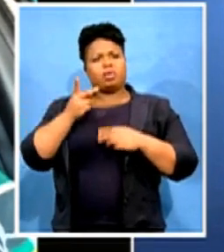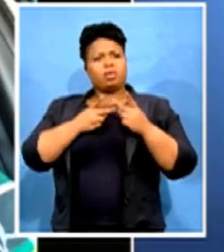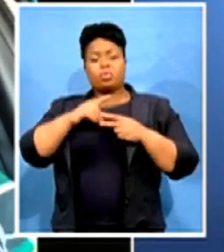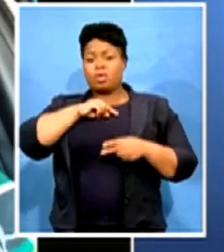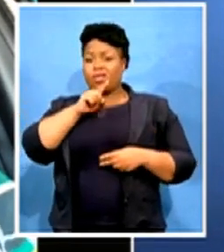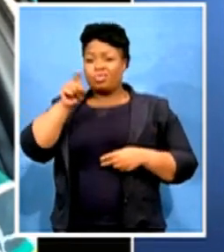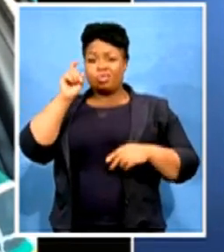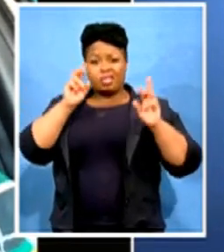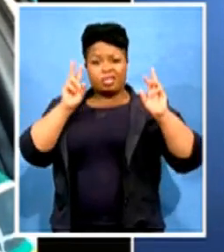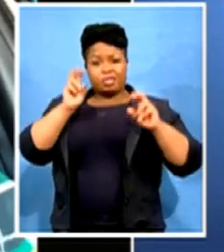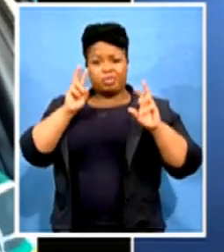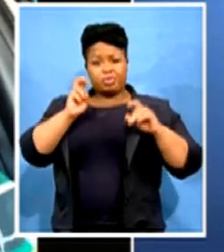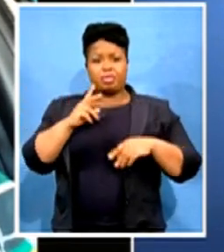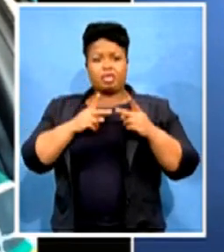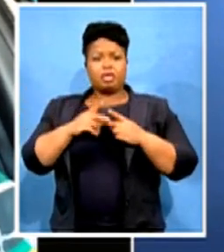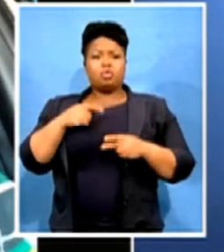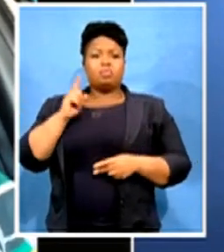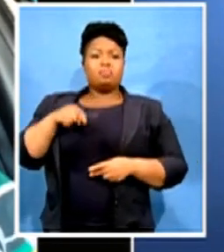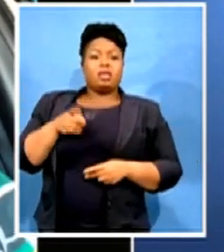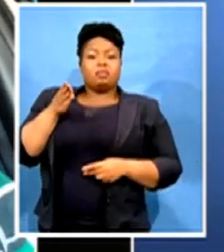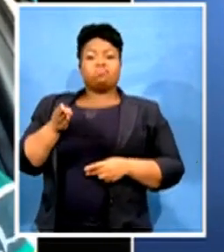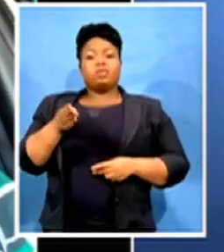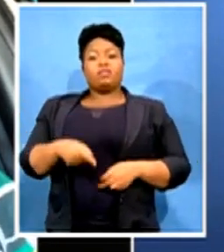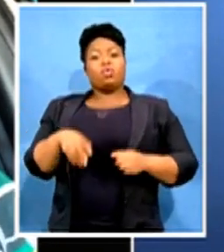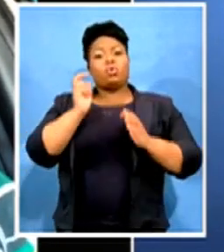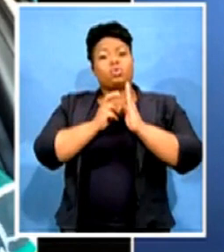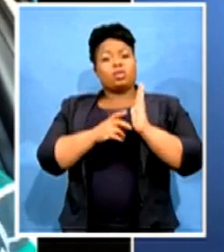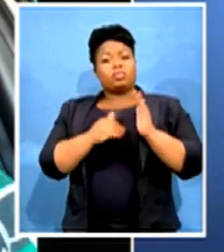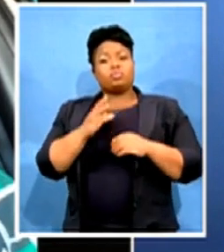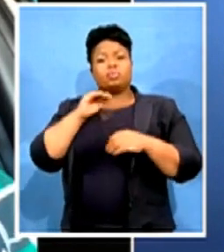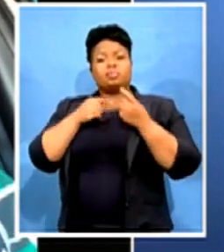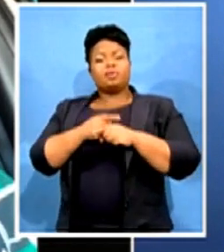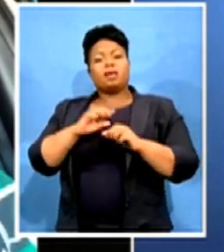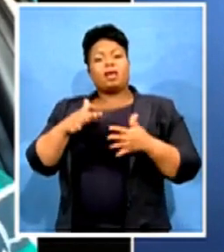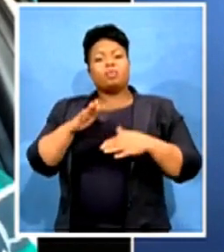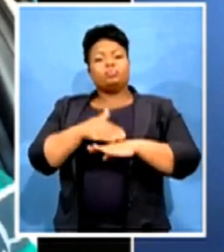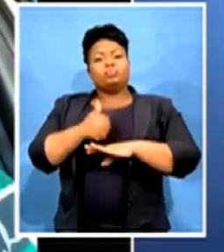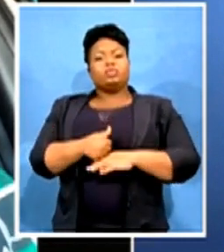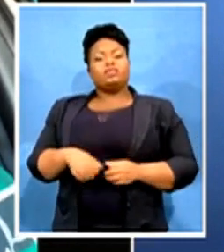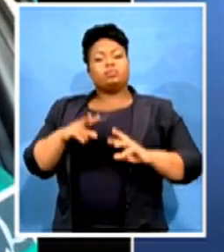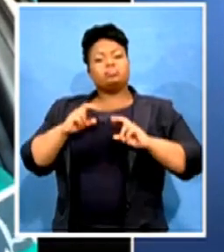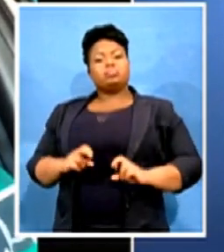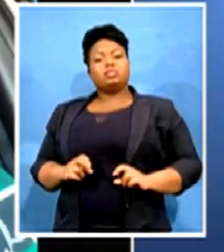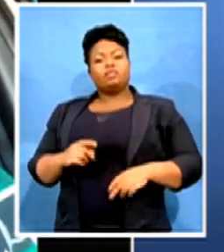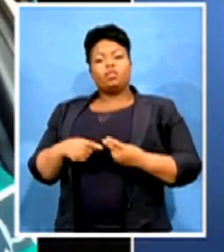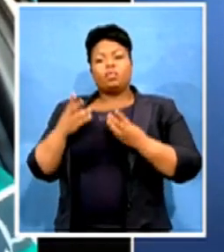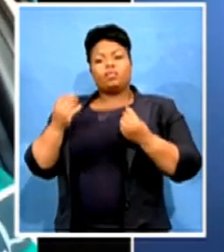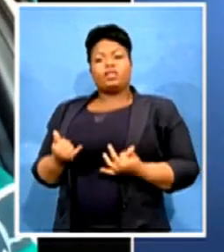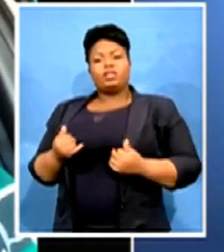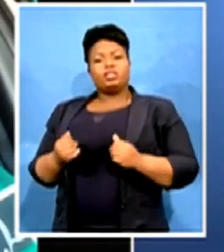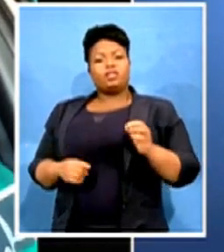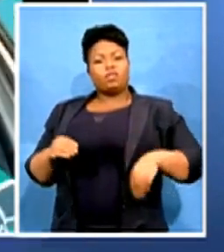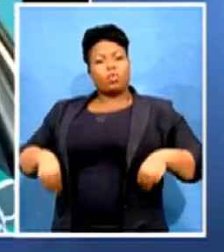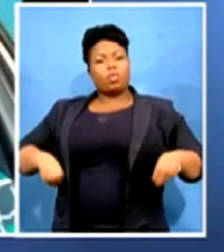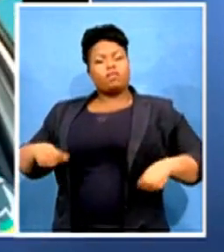need to have your regulations that talks to how you set up investigation on financial mismanagement. You need even to open